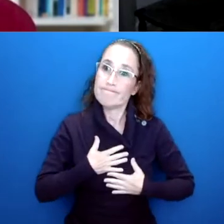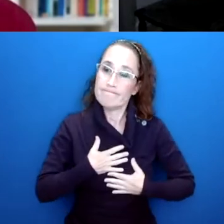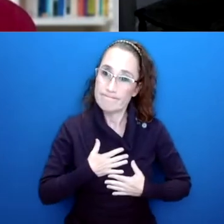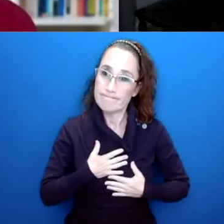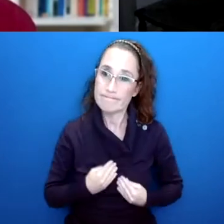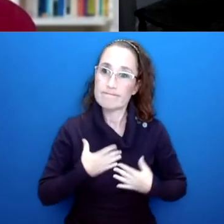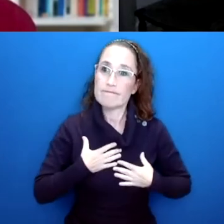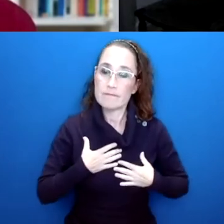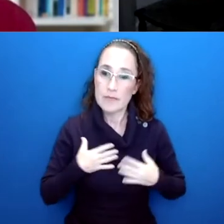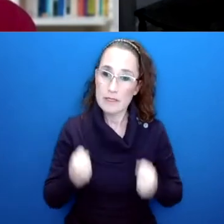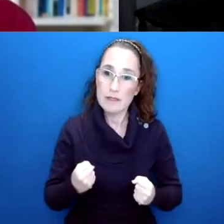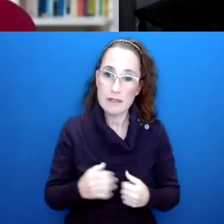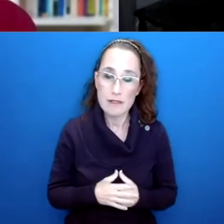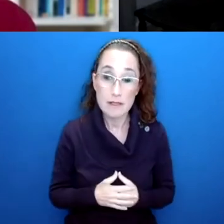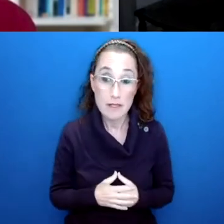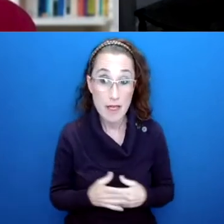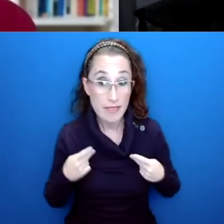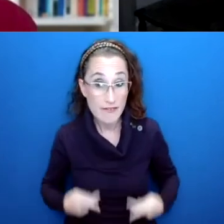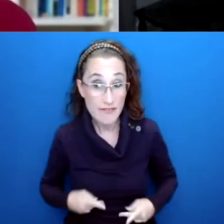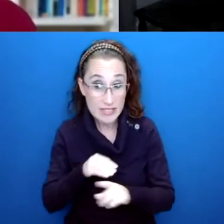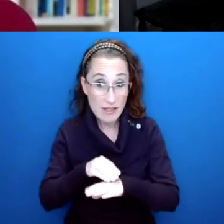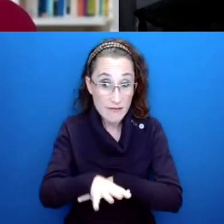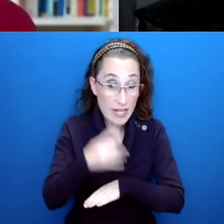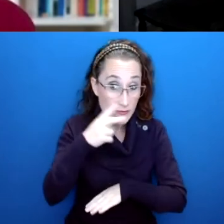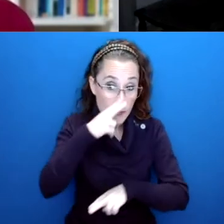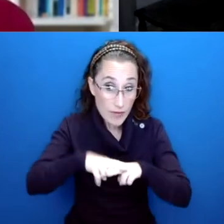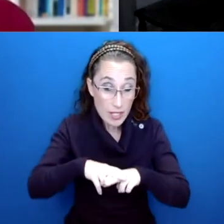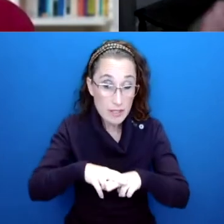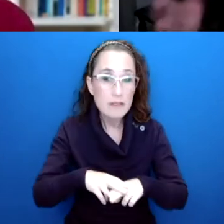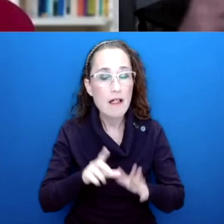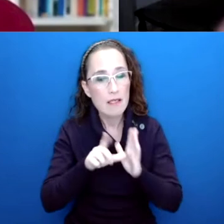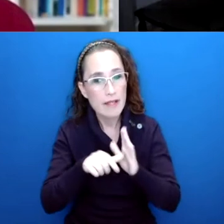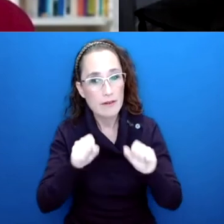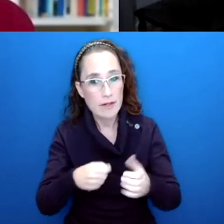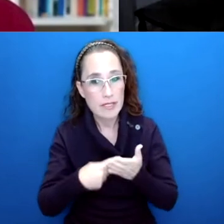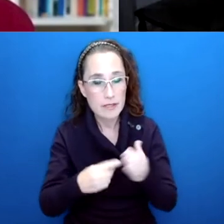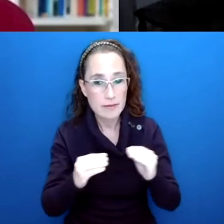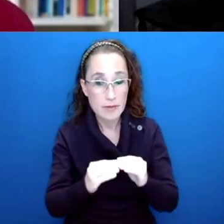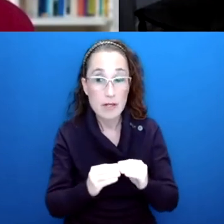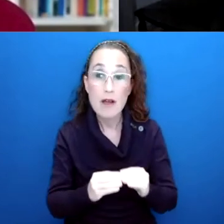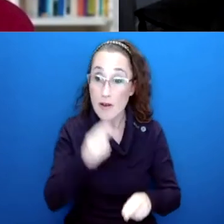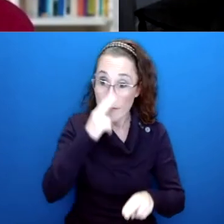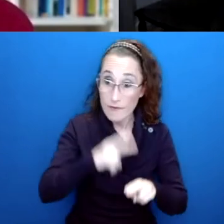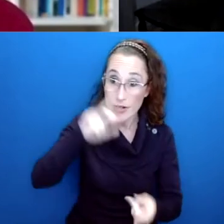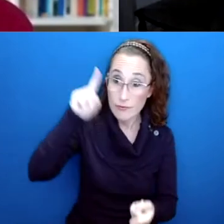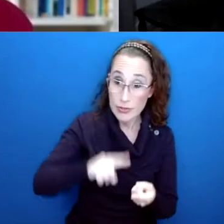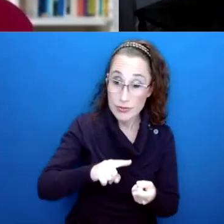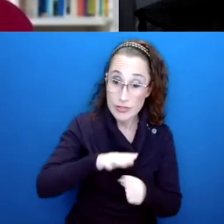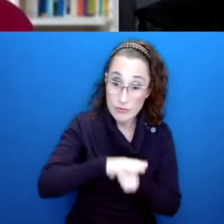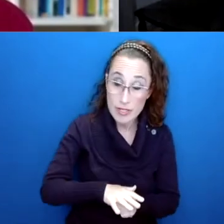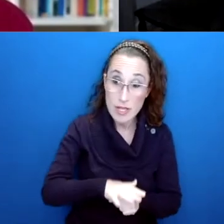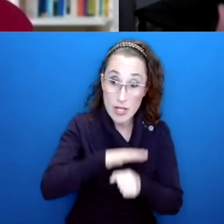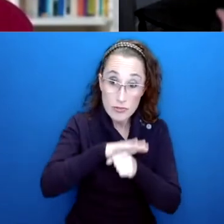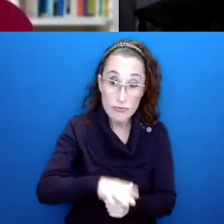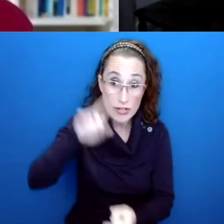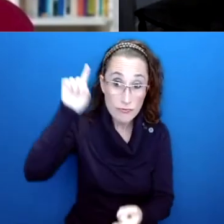fascinating is the physical effects of fun. Because as we can get into more later, if you want to, fun reduces our stress. And anything that reduces our stress